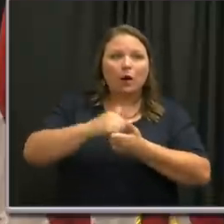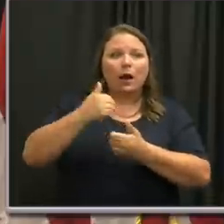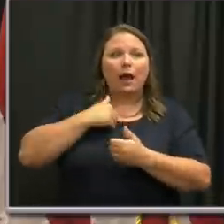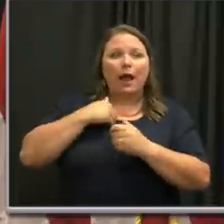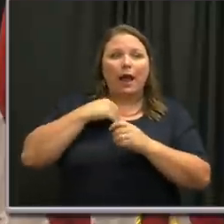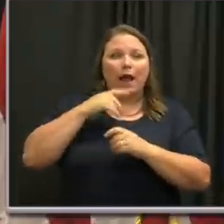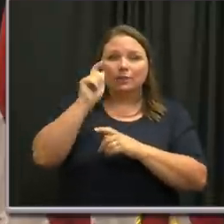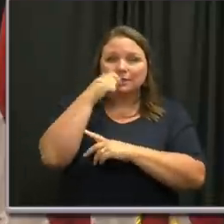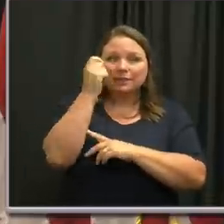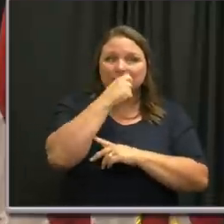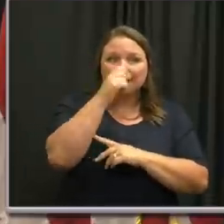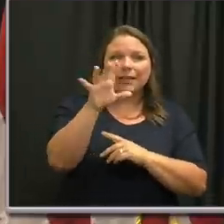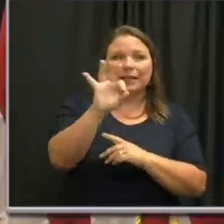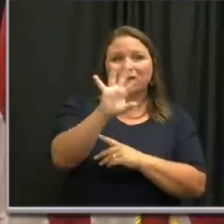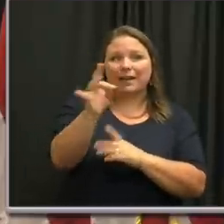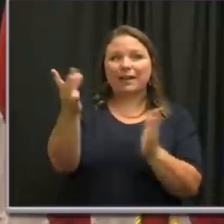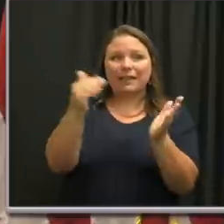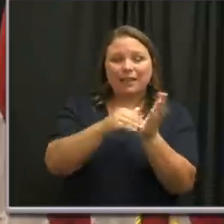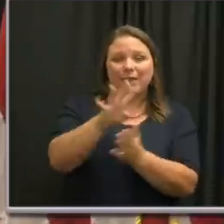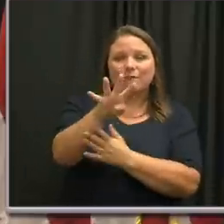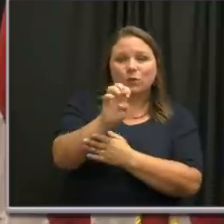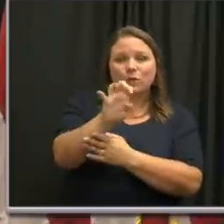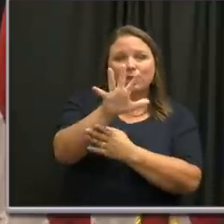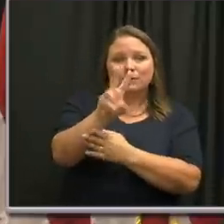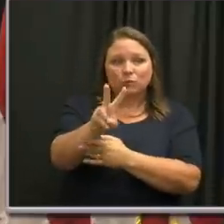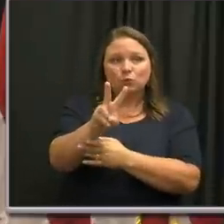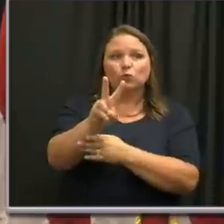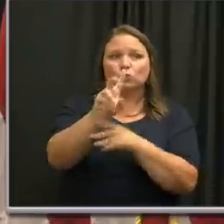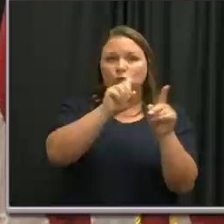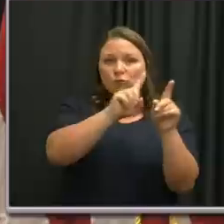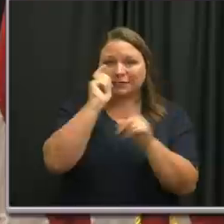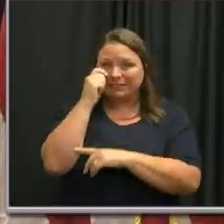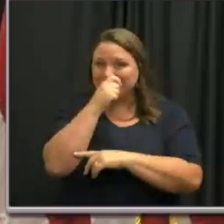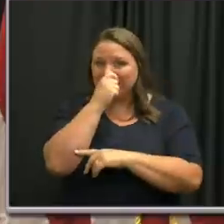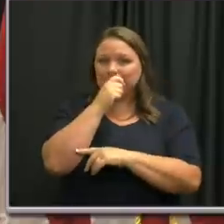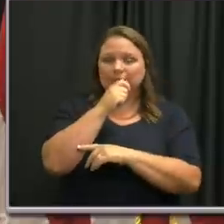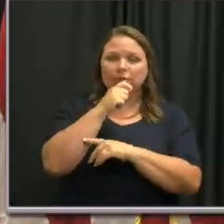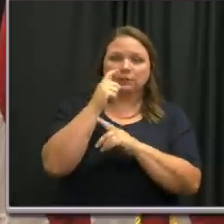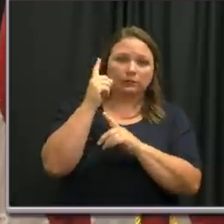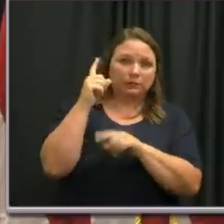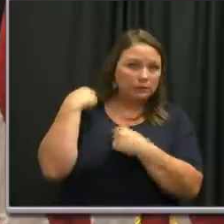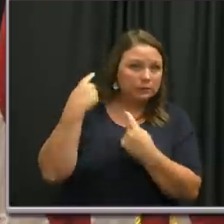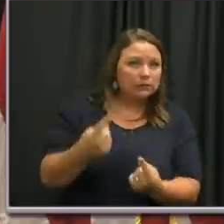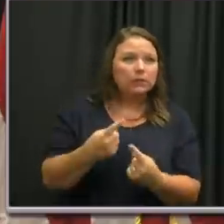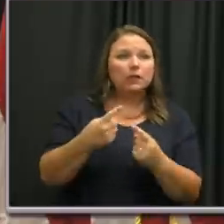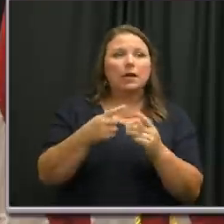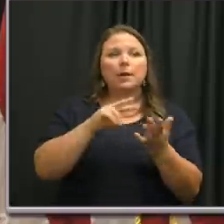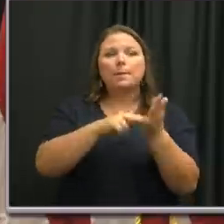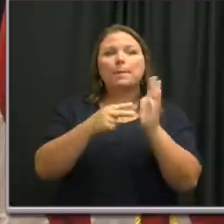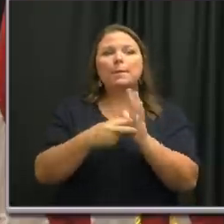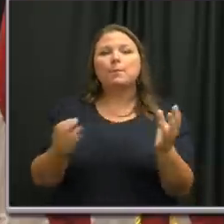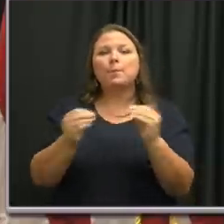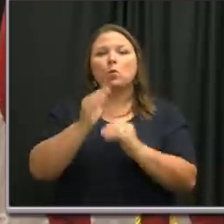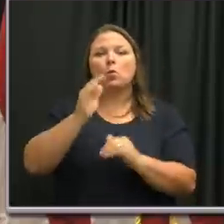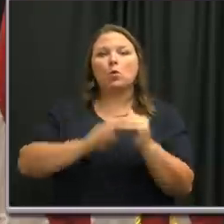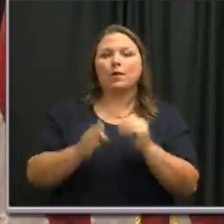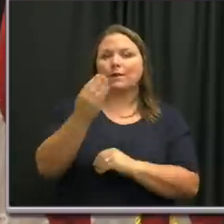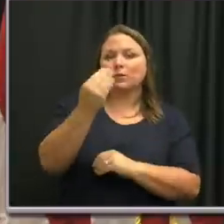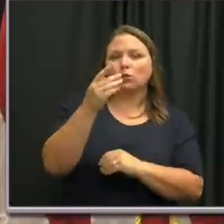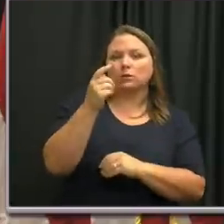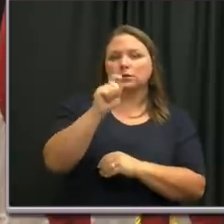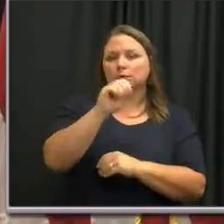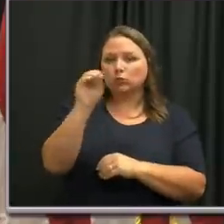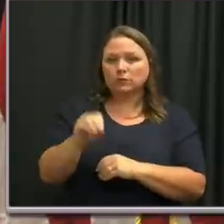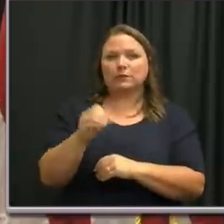,452 diagnostic tests, representing over 14% of Nashville's